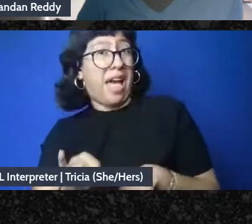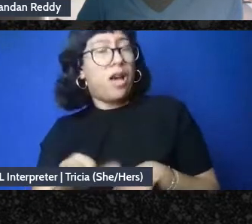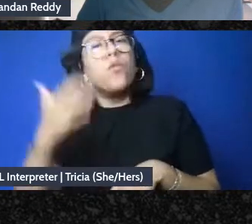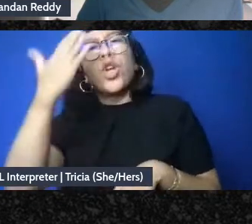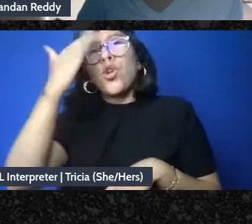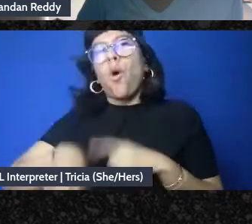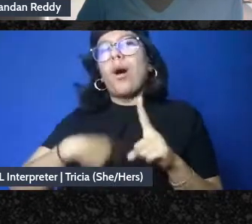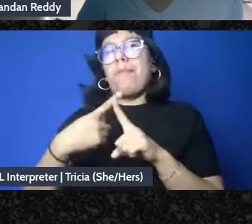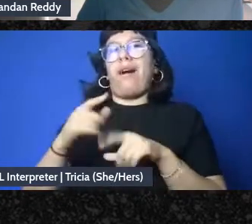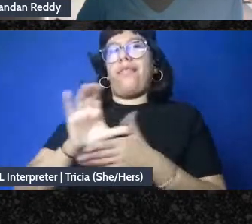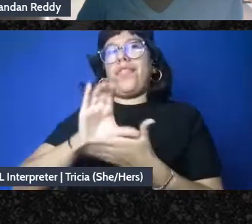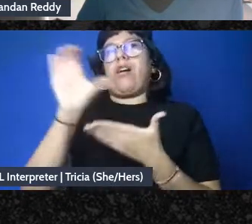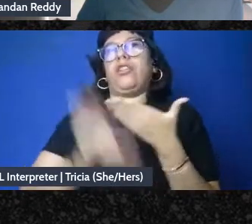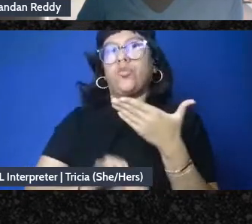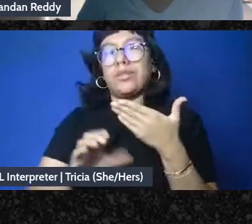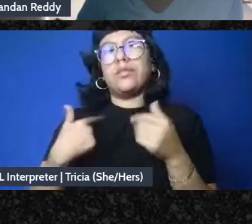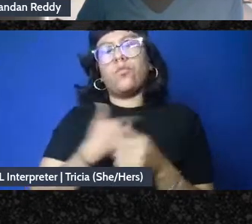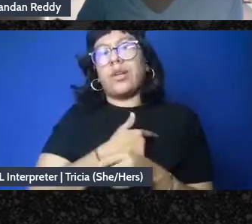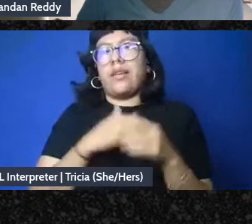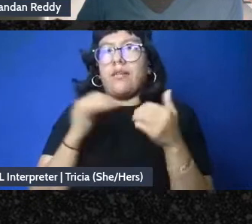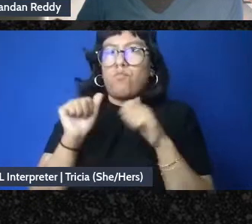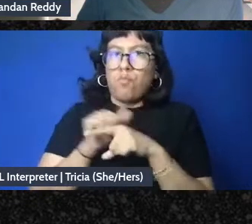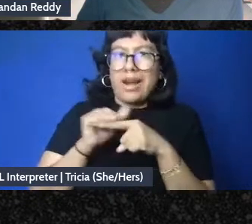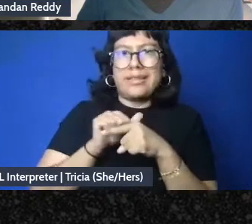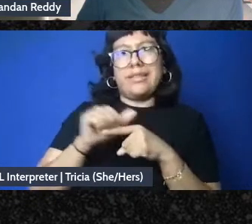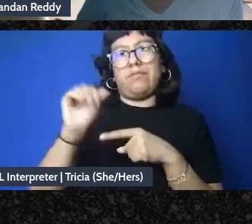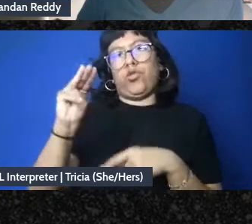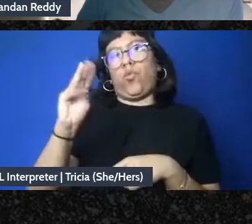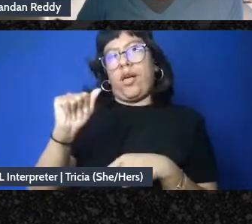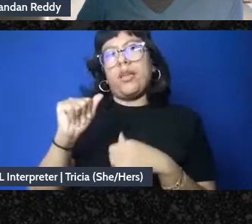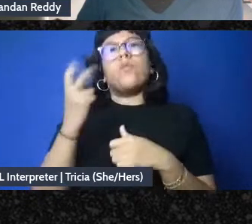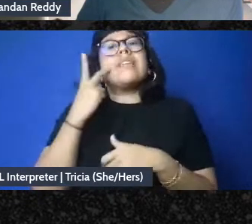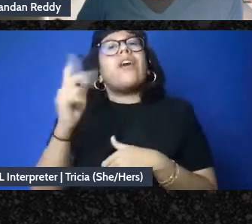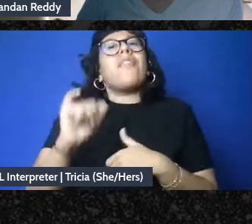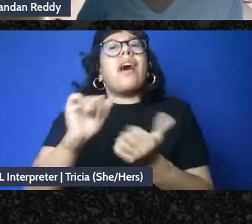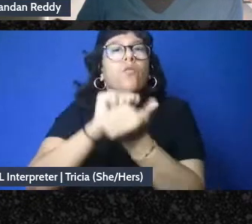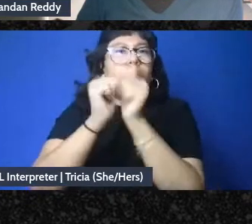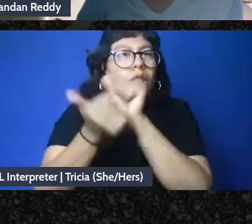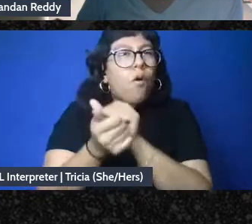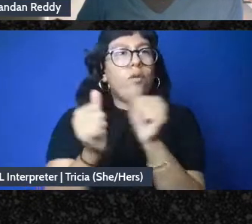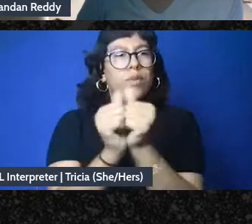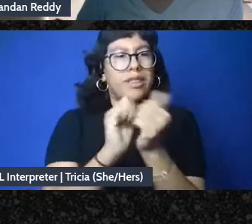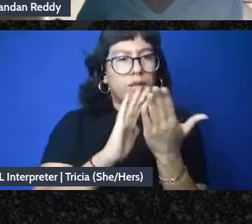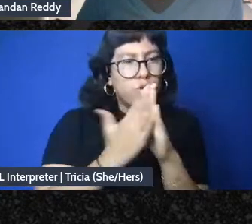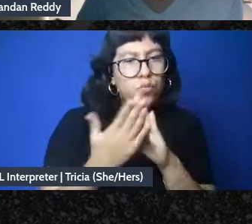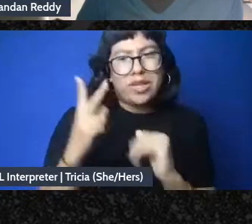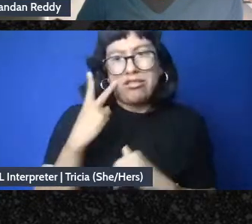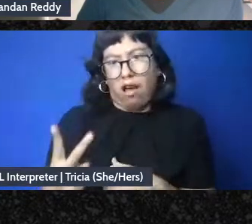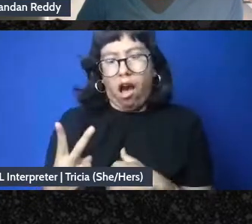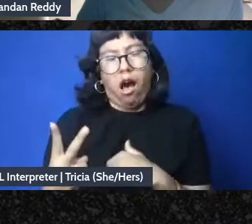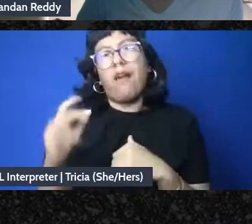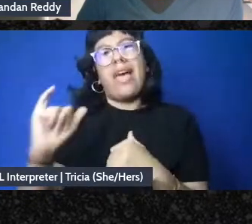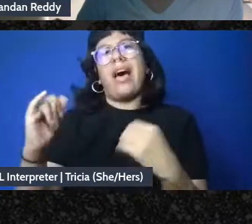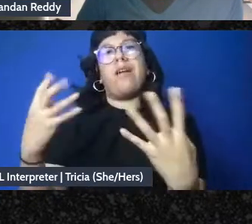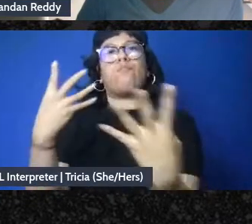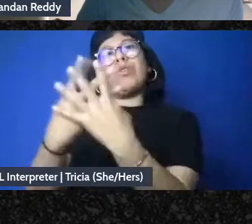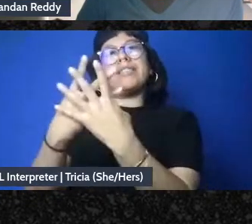because we're practicing mutual aid so we saw how that reform worked out in community we saw what happened in the prison after they supposedly made that reform